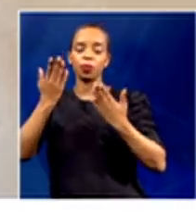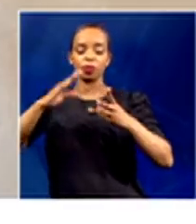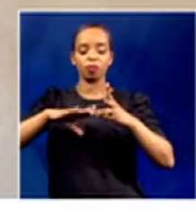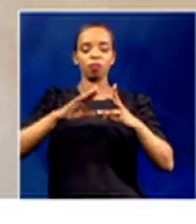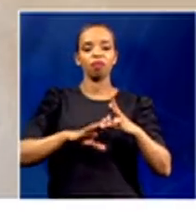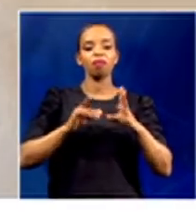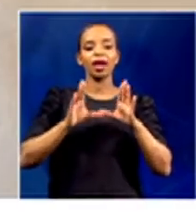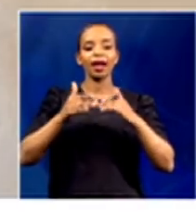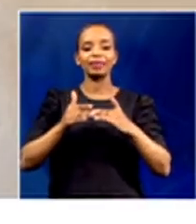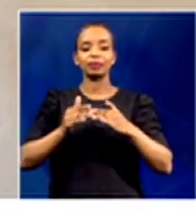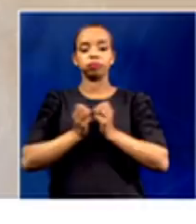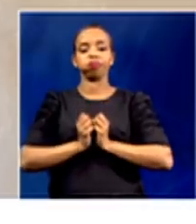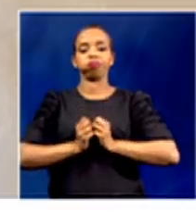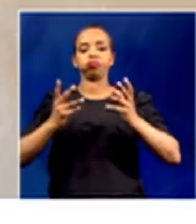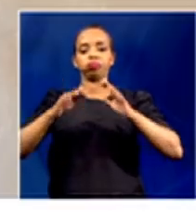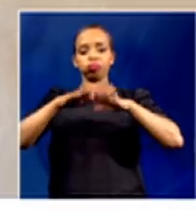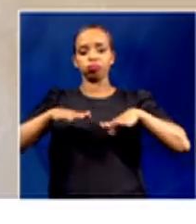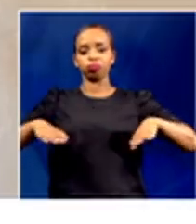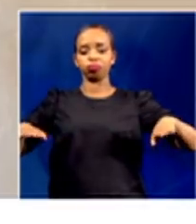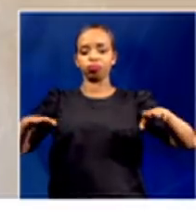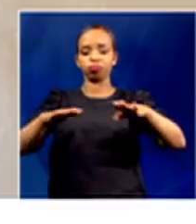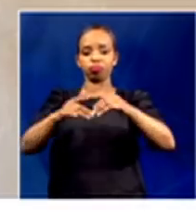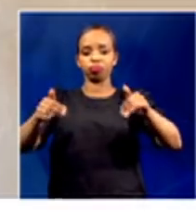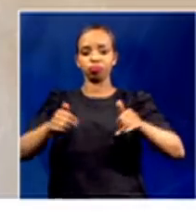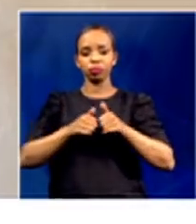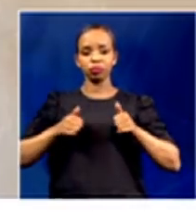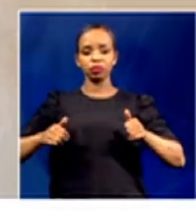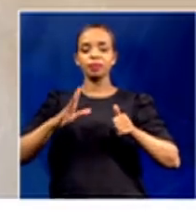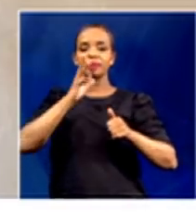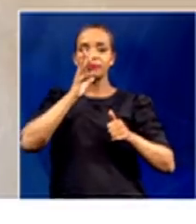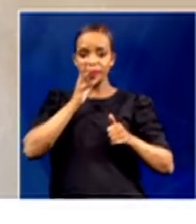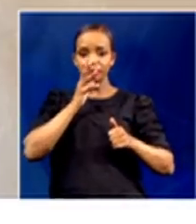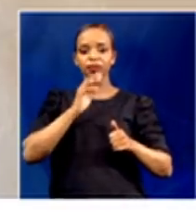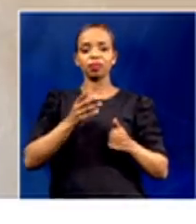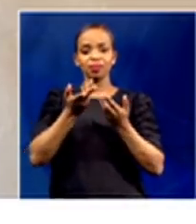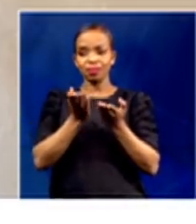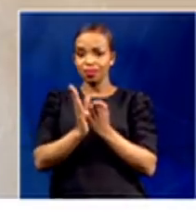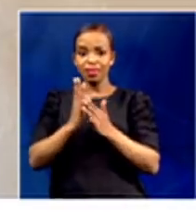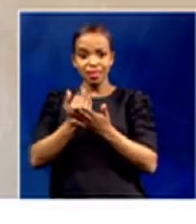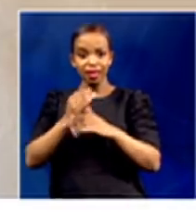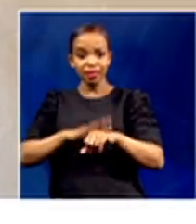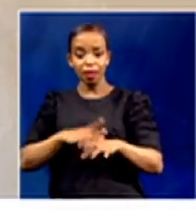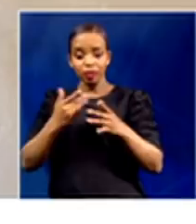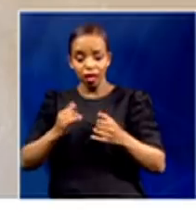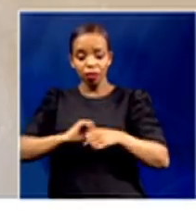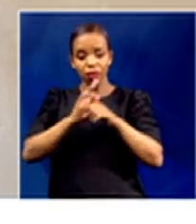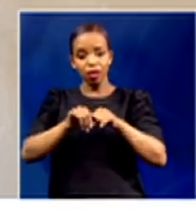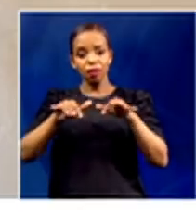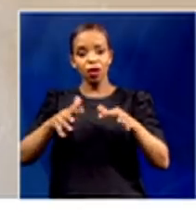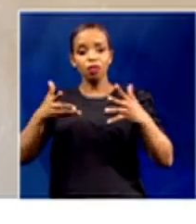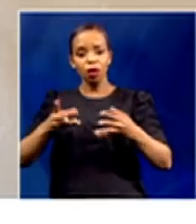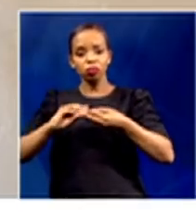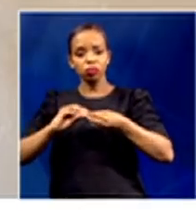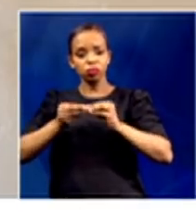classes, the question of dilapidated structures. I mean, we should have spent this time to do that and then make sure that when we do go back to